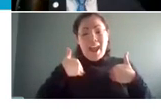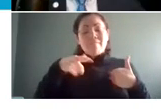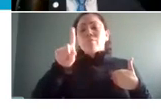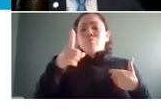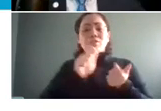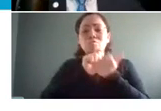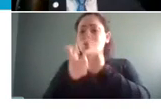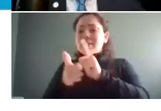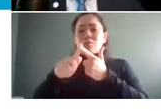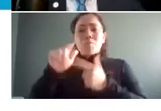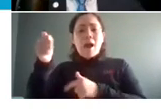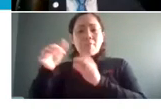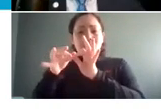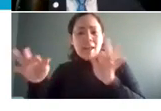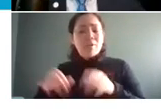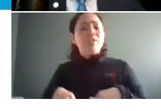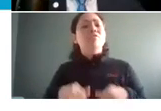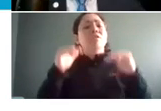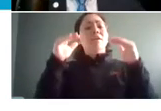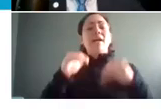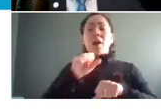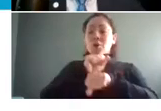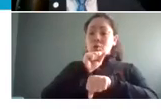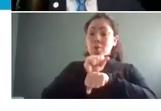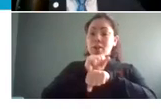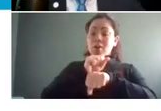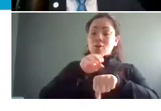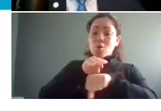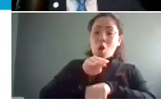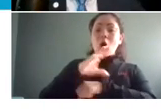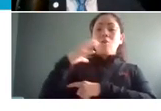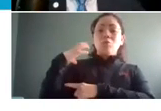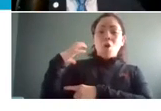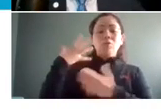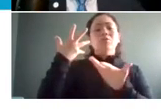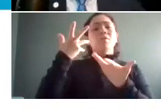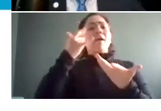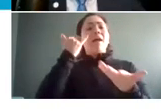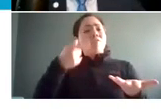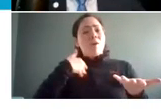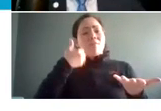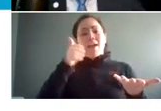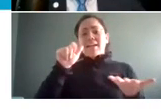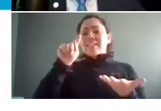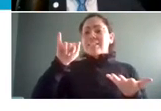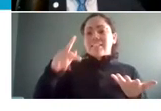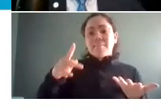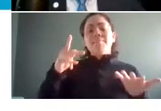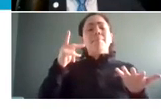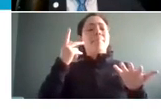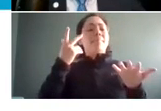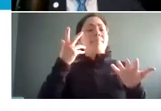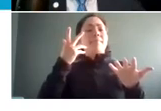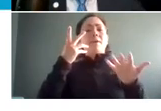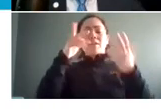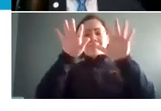languages and then career coaching again if you have tips for these that are already laid out in a document